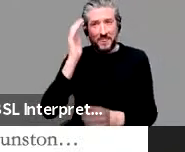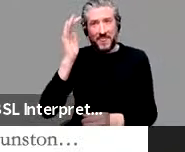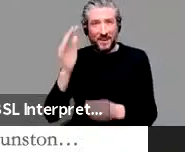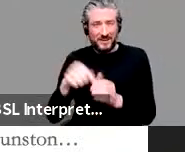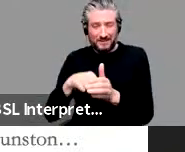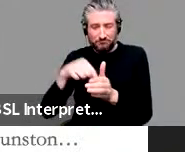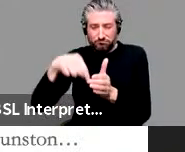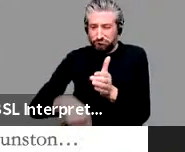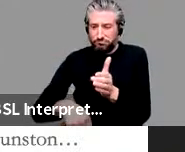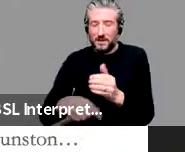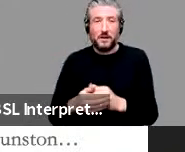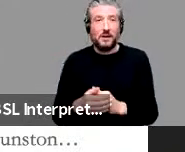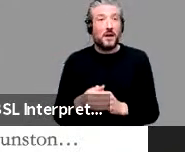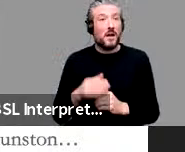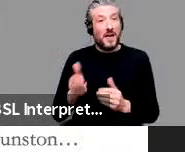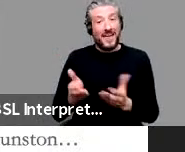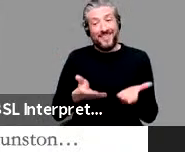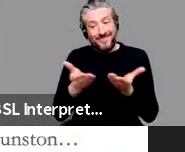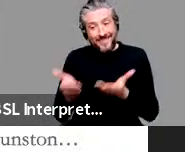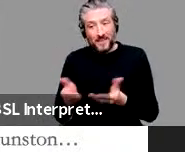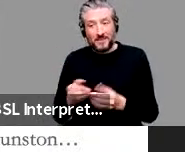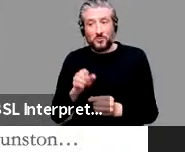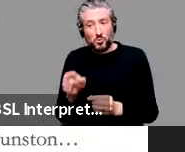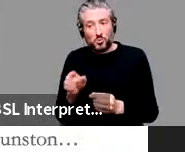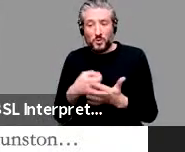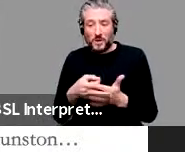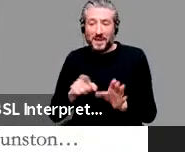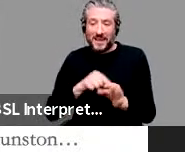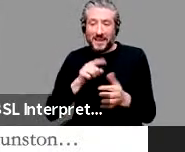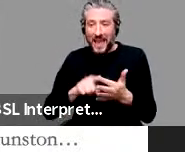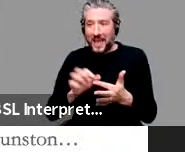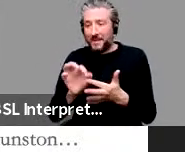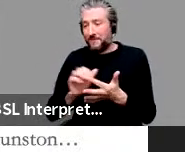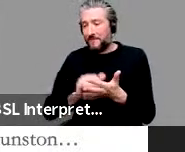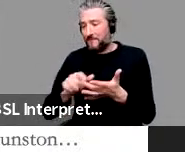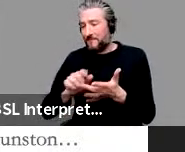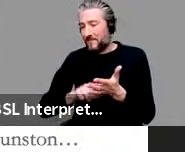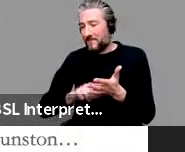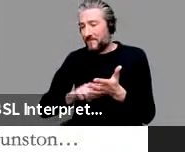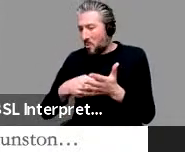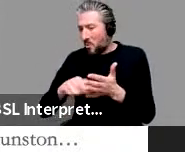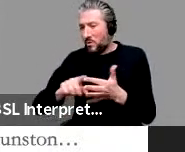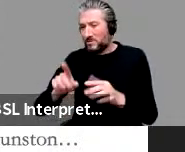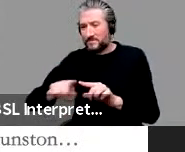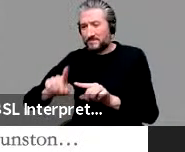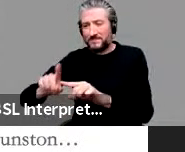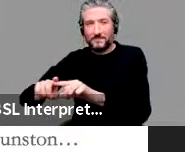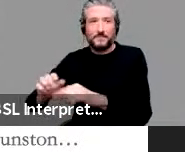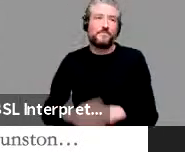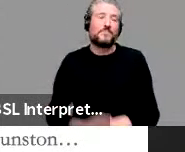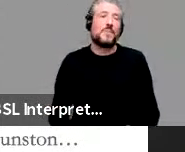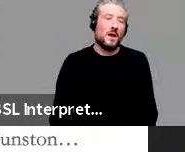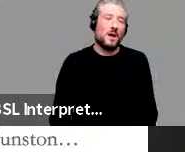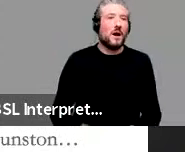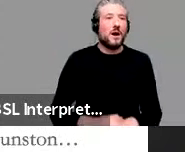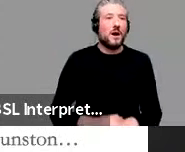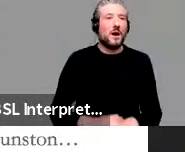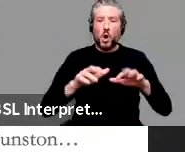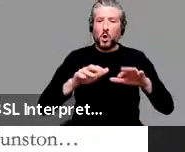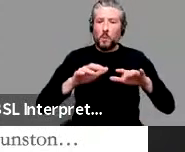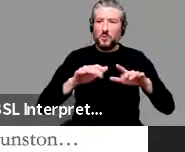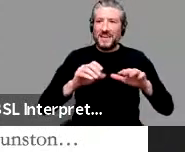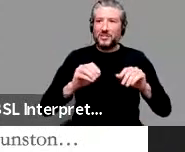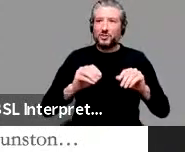tradition was carried on by Kay and Fillmore and Laura Michaelis. There's a lot of work in computational modeling these days that has a